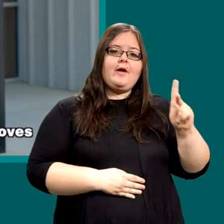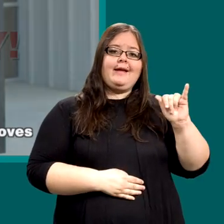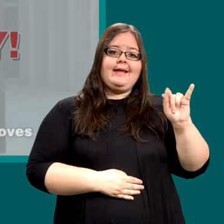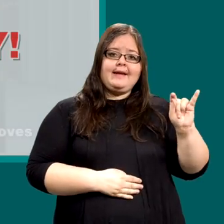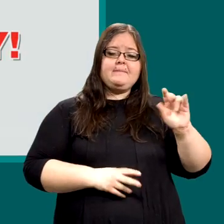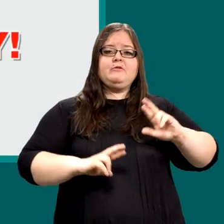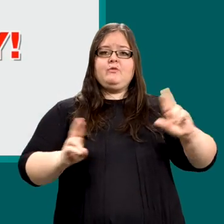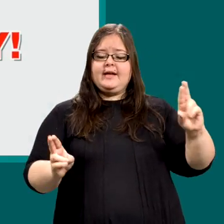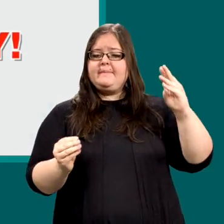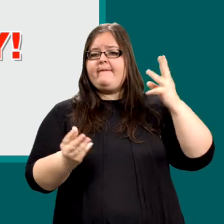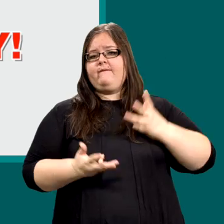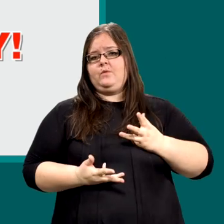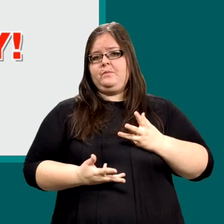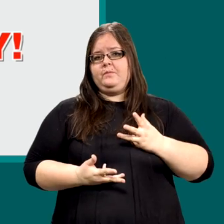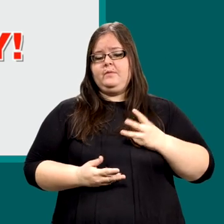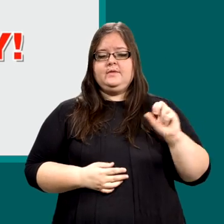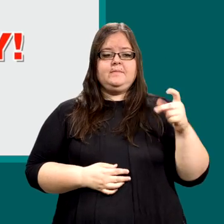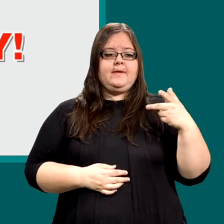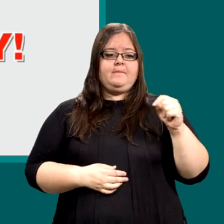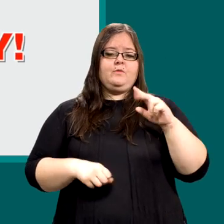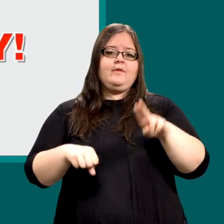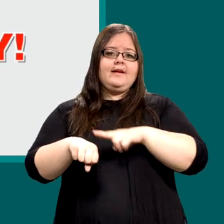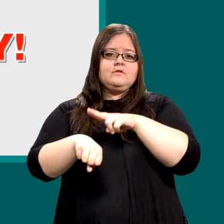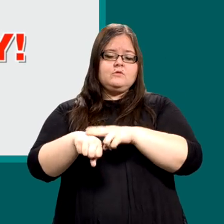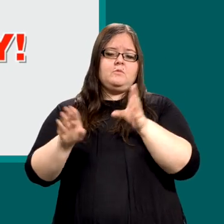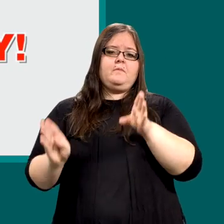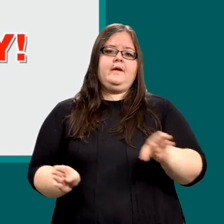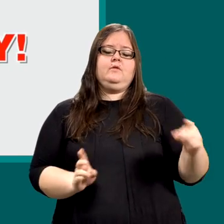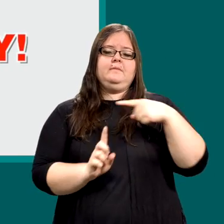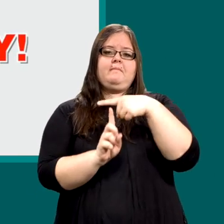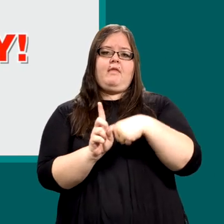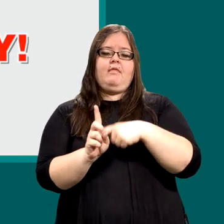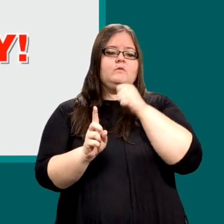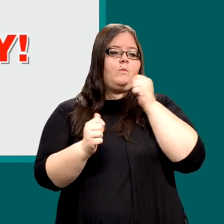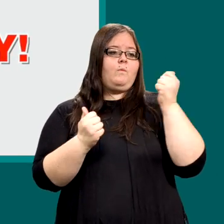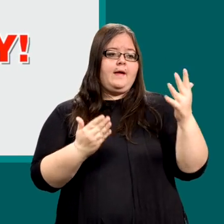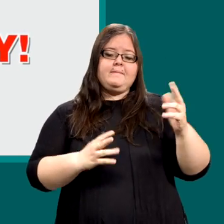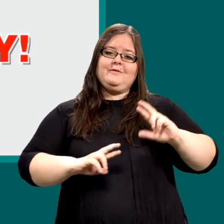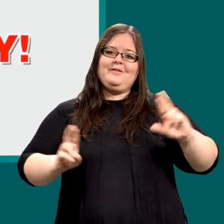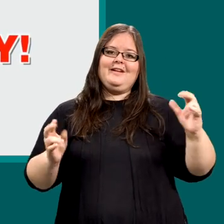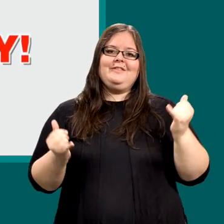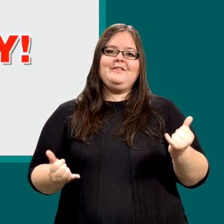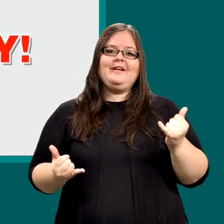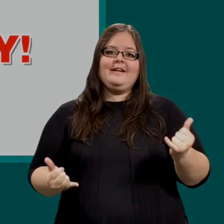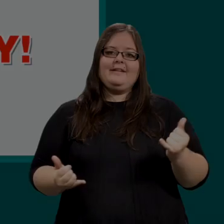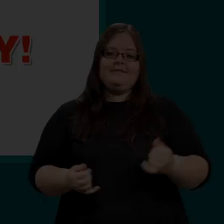informed. September is National Preparedness Month. Don't wait, be ready today.